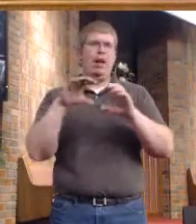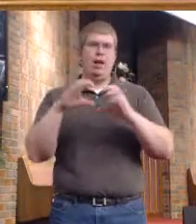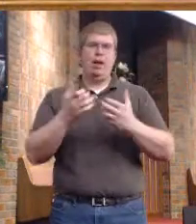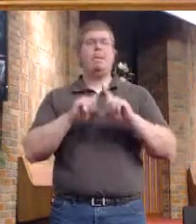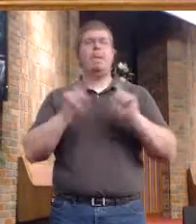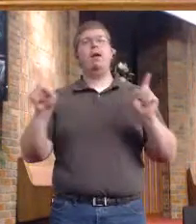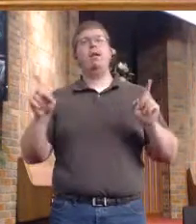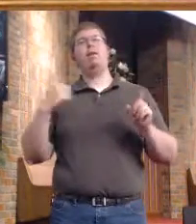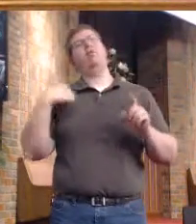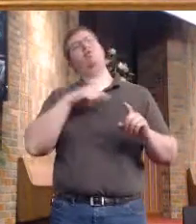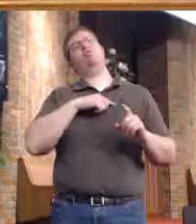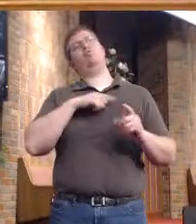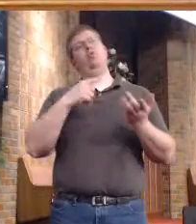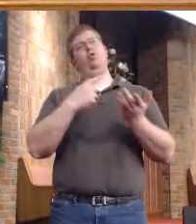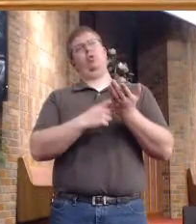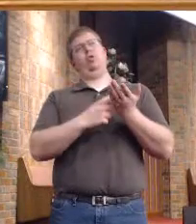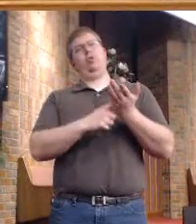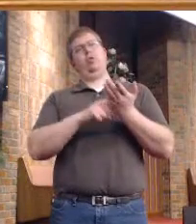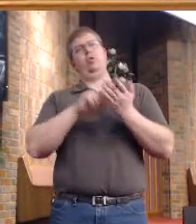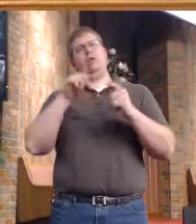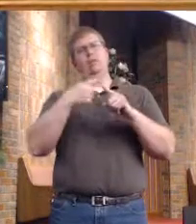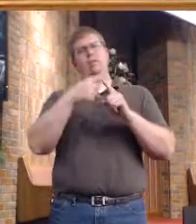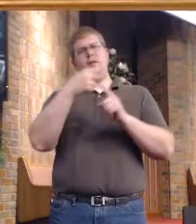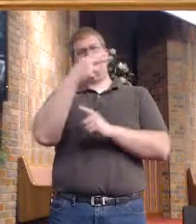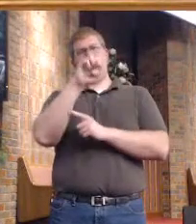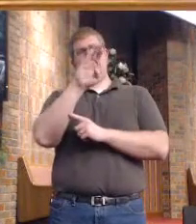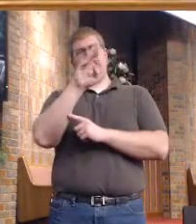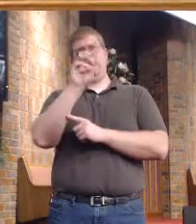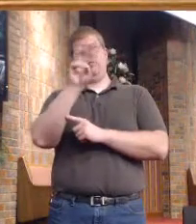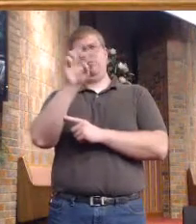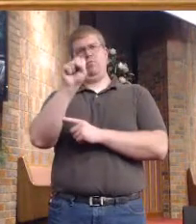discussing the book of Hebrews chapter 6.